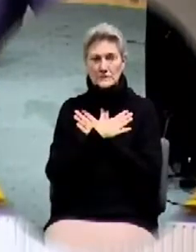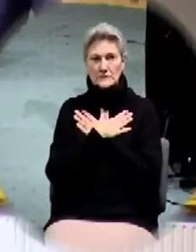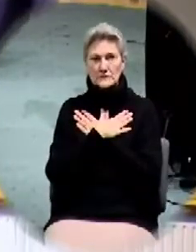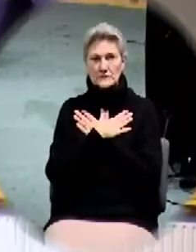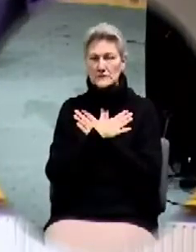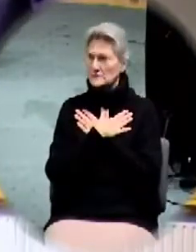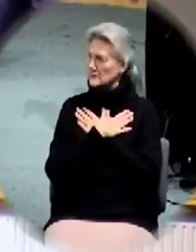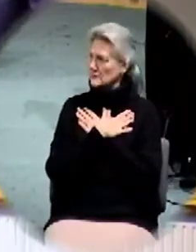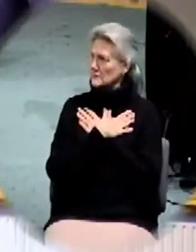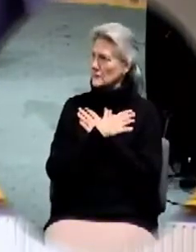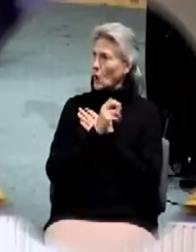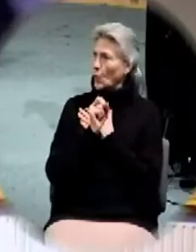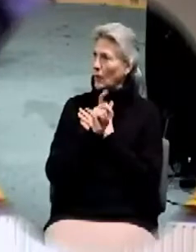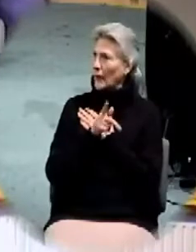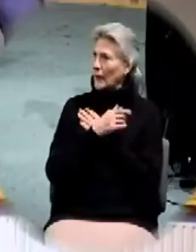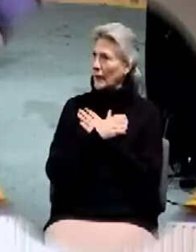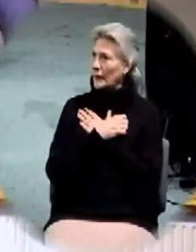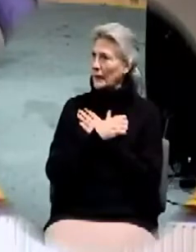I was like, okay.